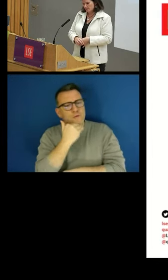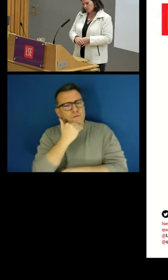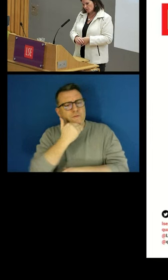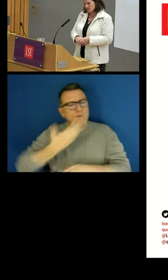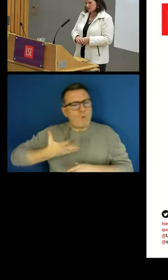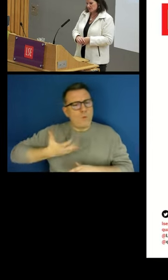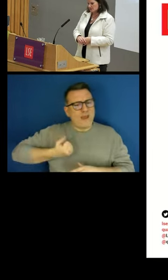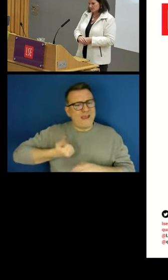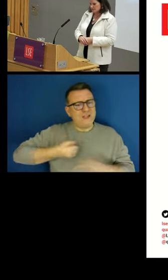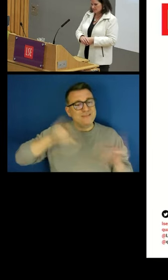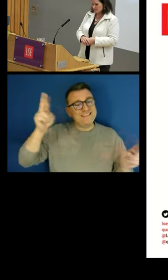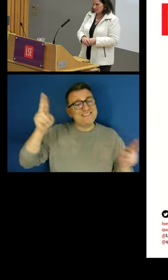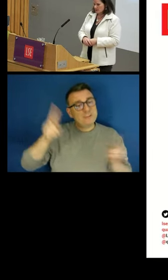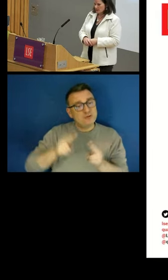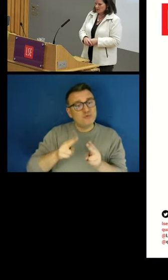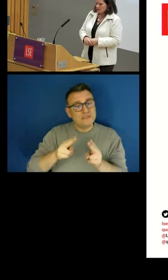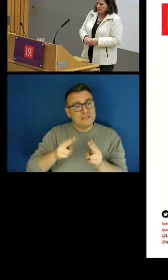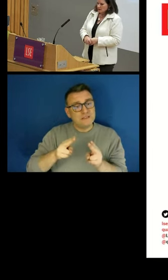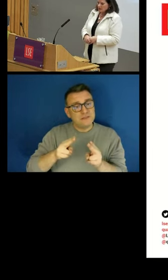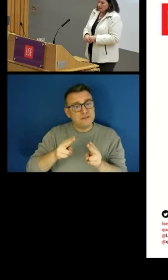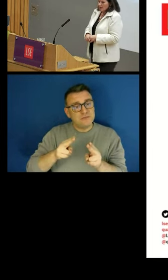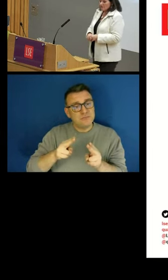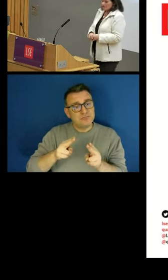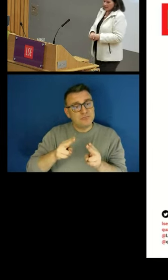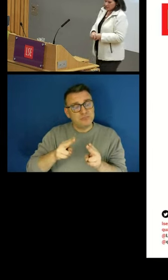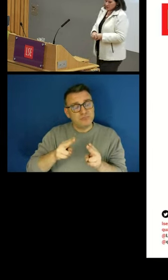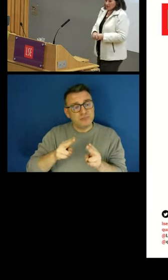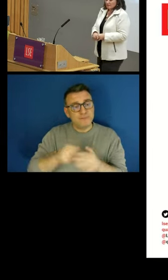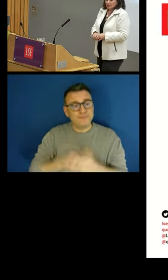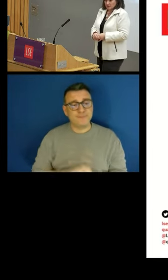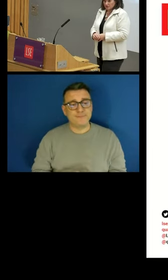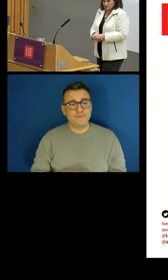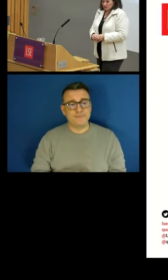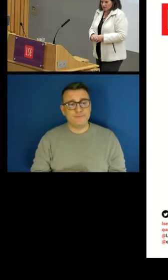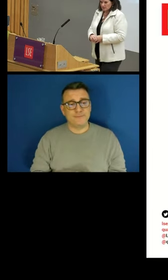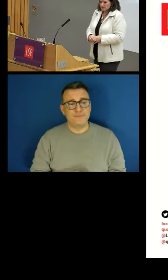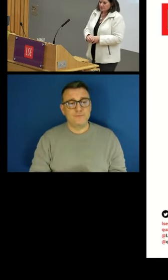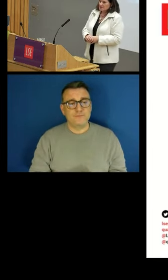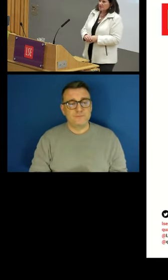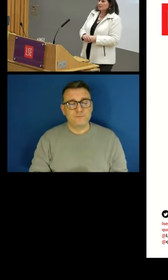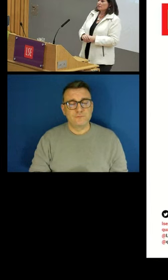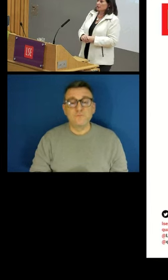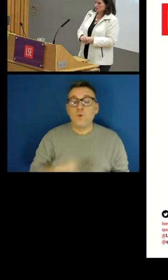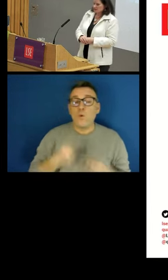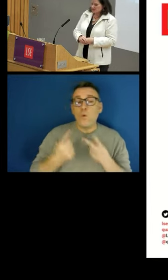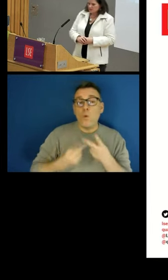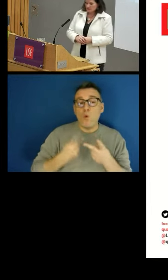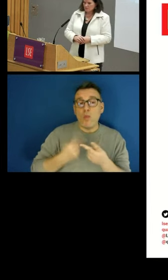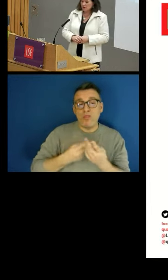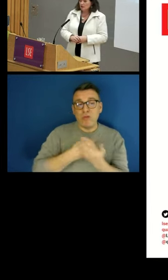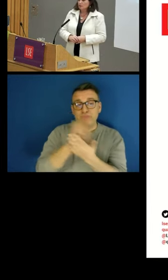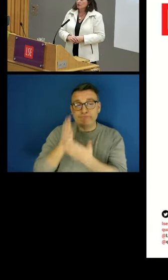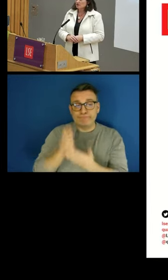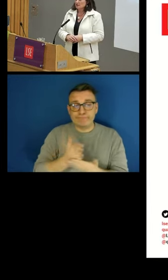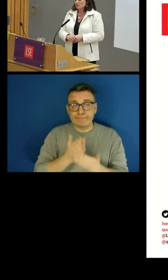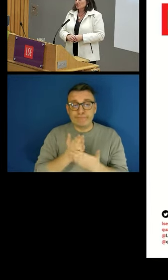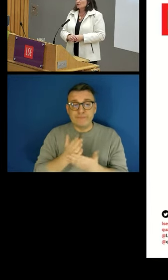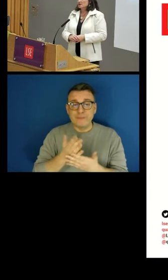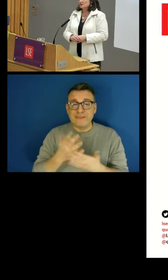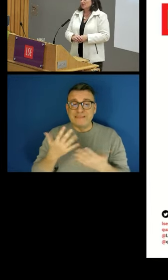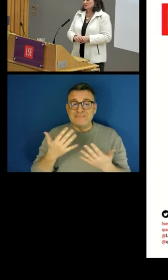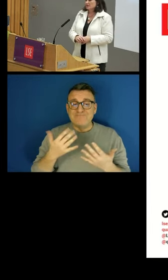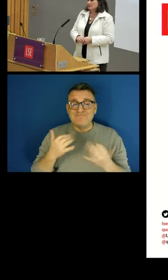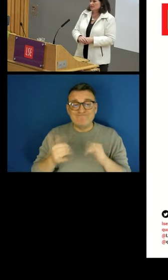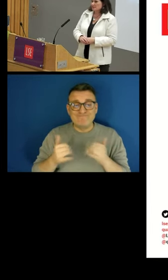quite a bit over time. Other variables haven't behaved so well. Tenure fluctuates a bit, but overall it's